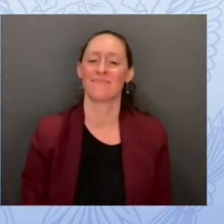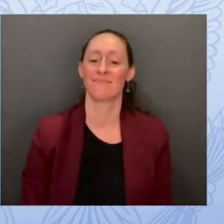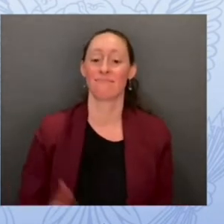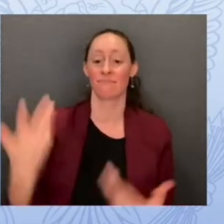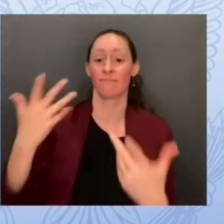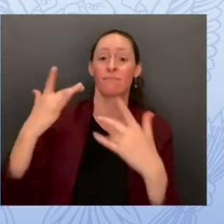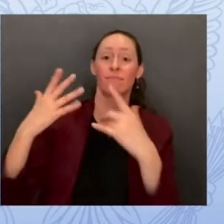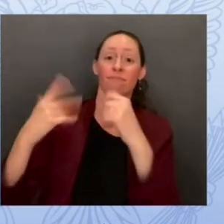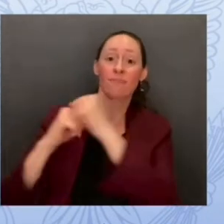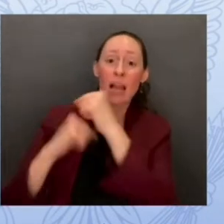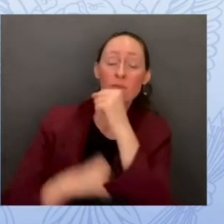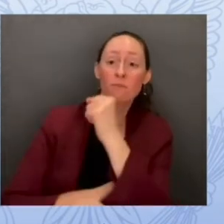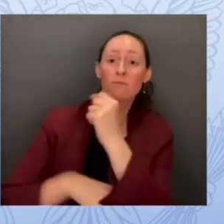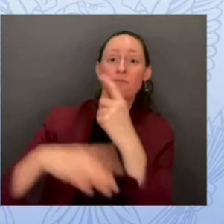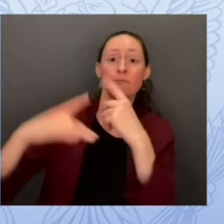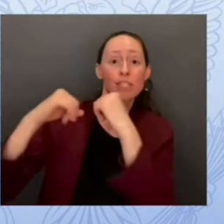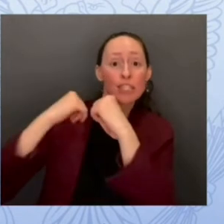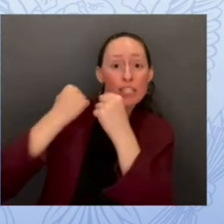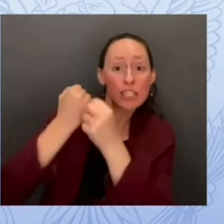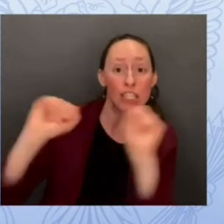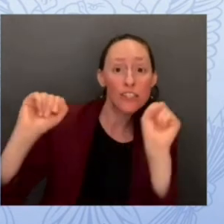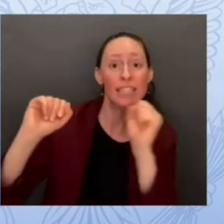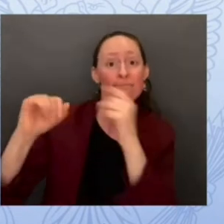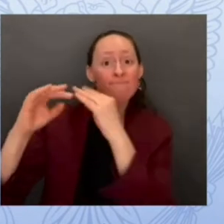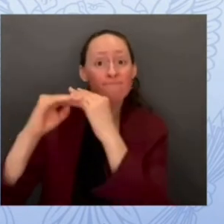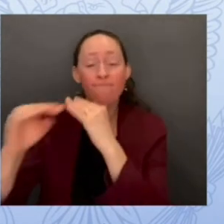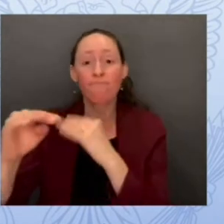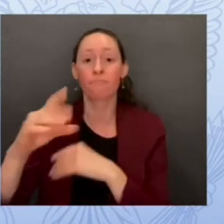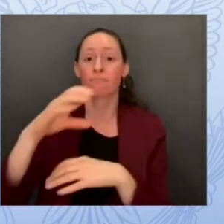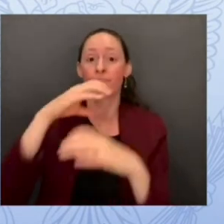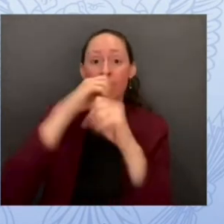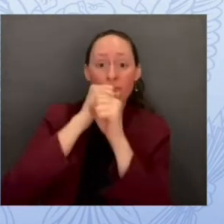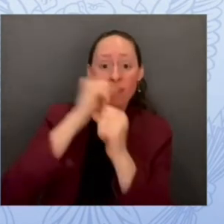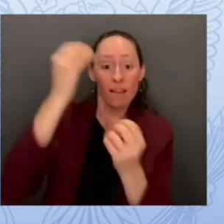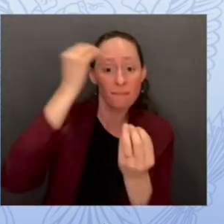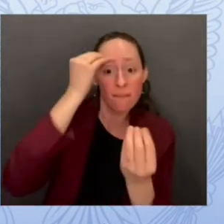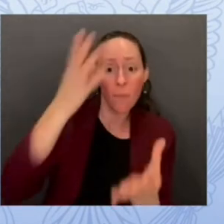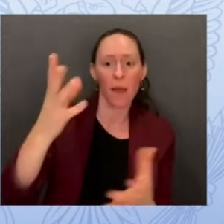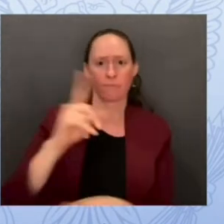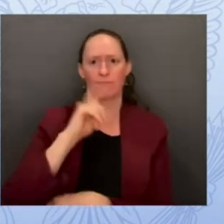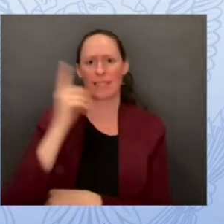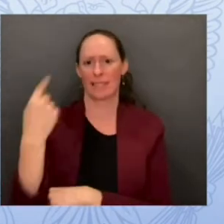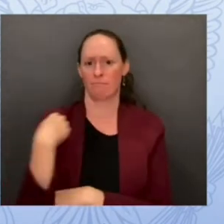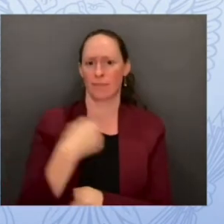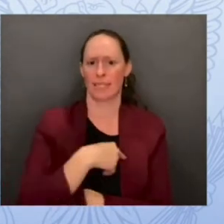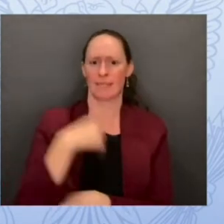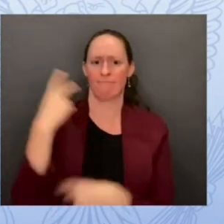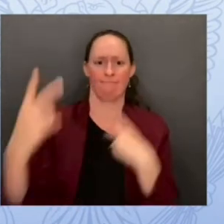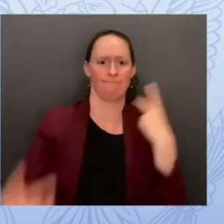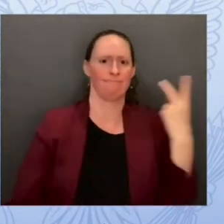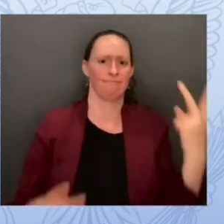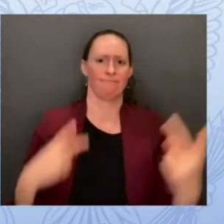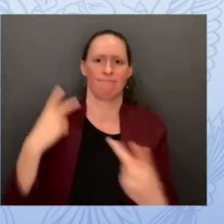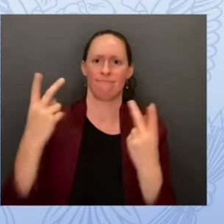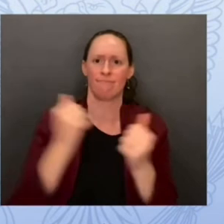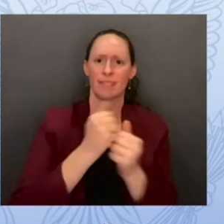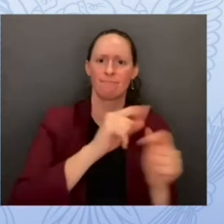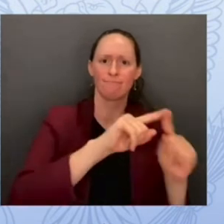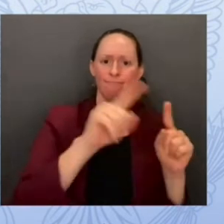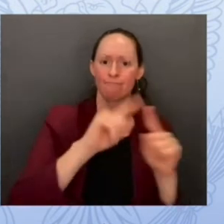you know we've worked very closely with customers over the years to implement uh authorization and in authentication